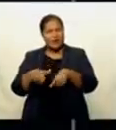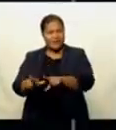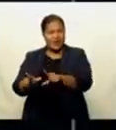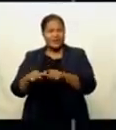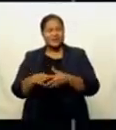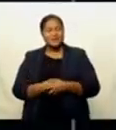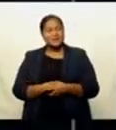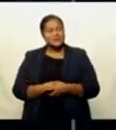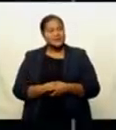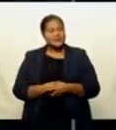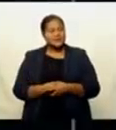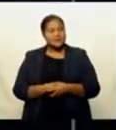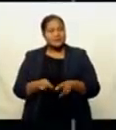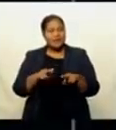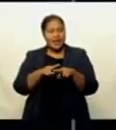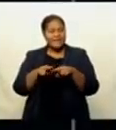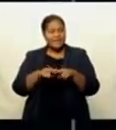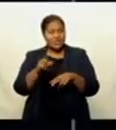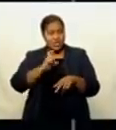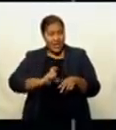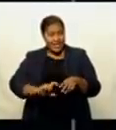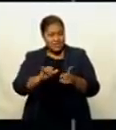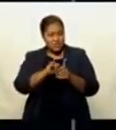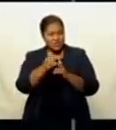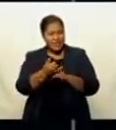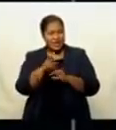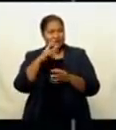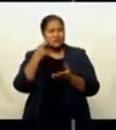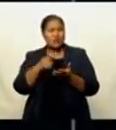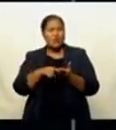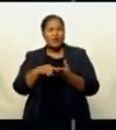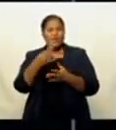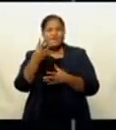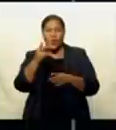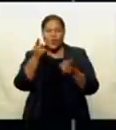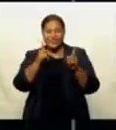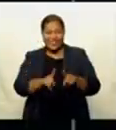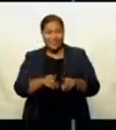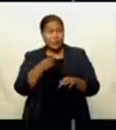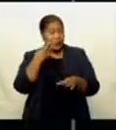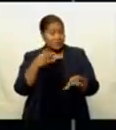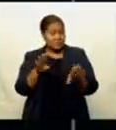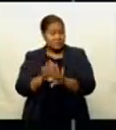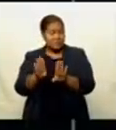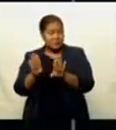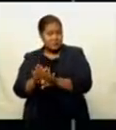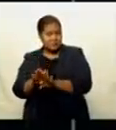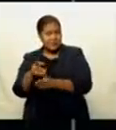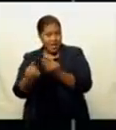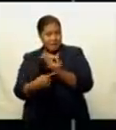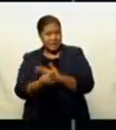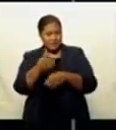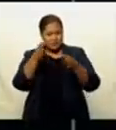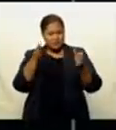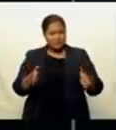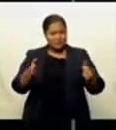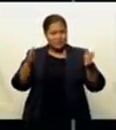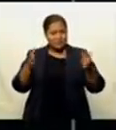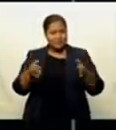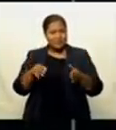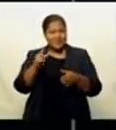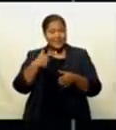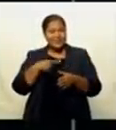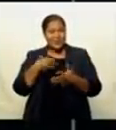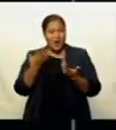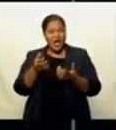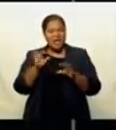News. The Fiji Cancer Society has recorded four deaths during the lockdown and border restriction period, and there are fears of more